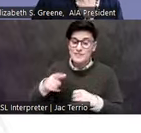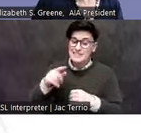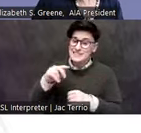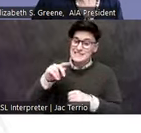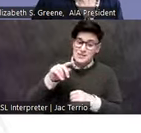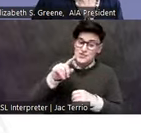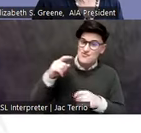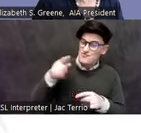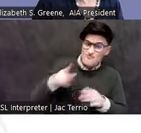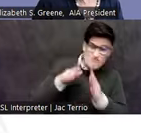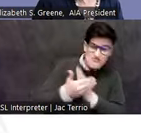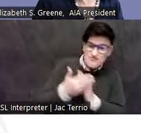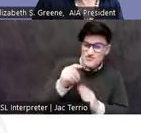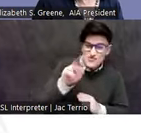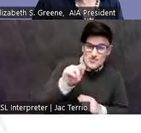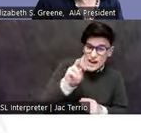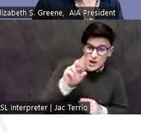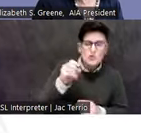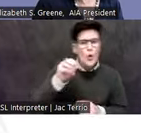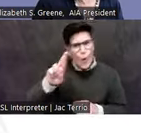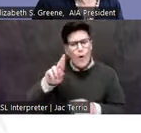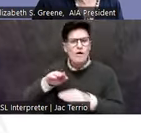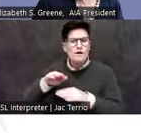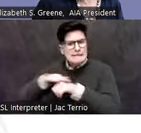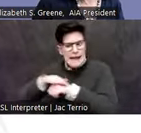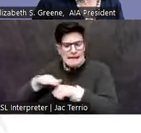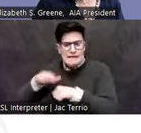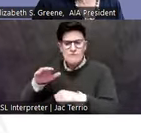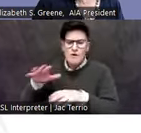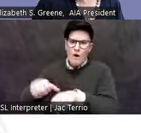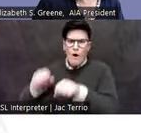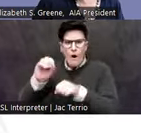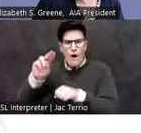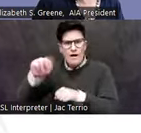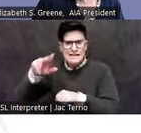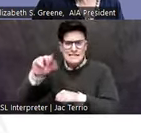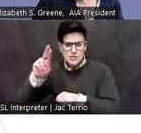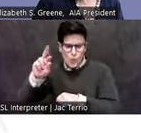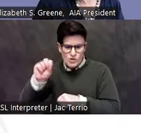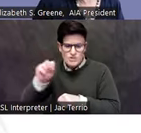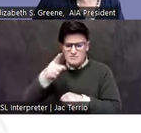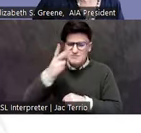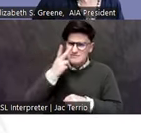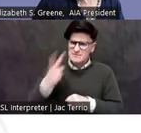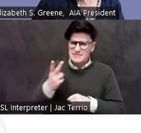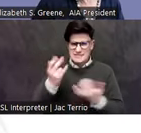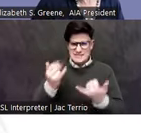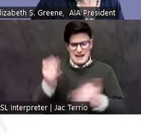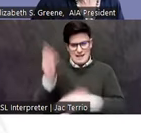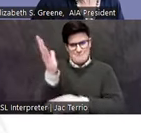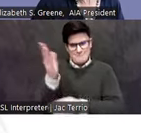of Tlaxcala in the Fall of Aztec Mexico. Please join me in welcoming Dr. David Carballo.